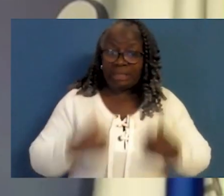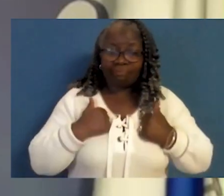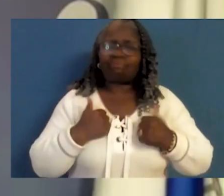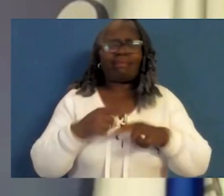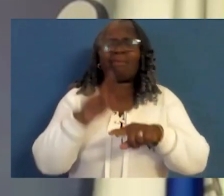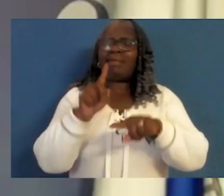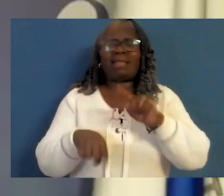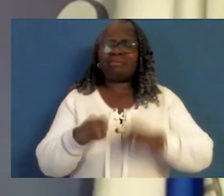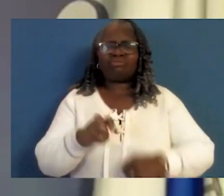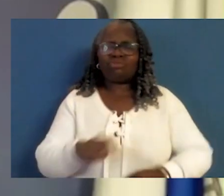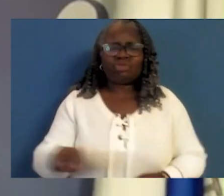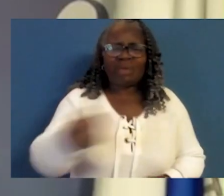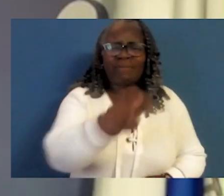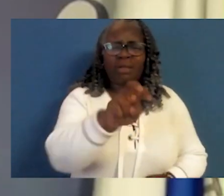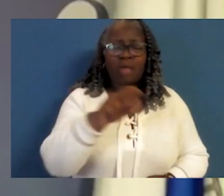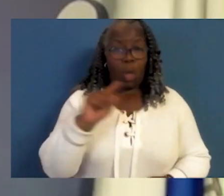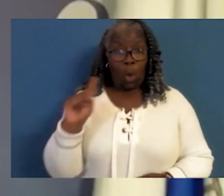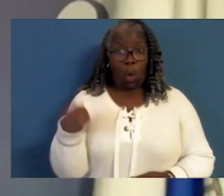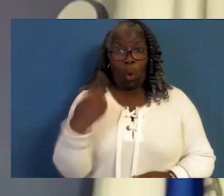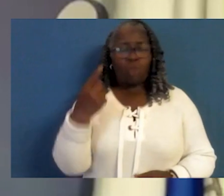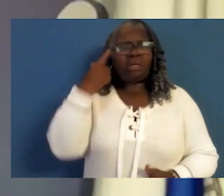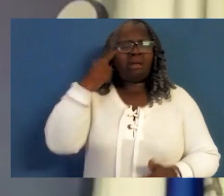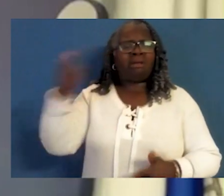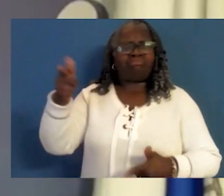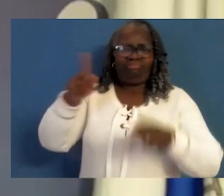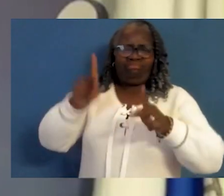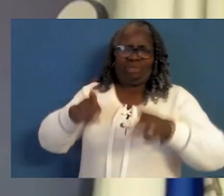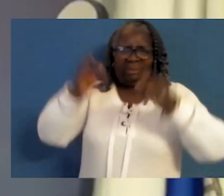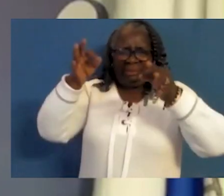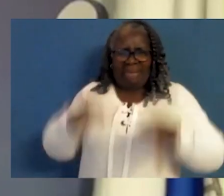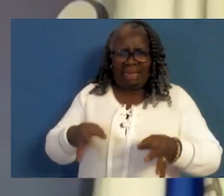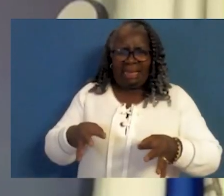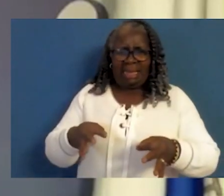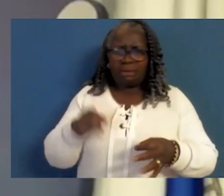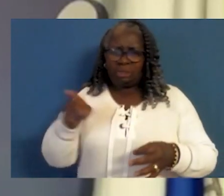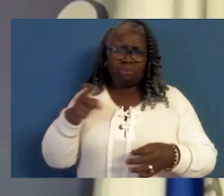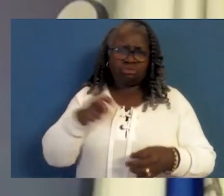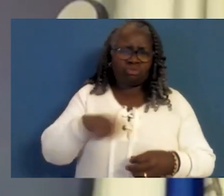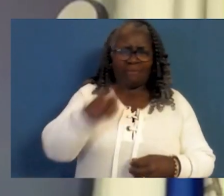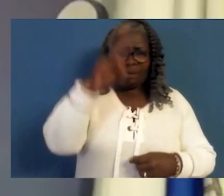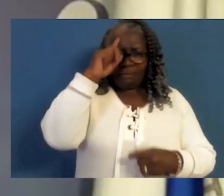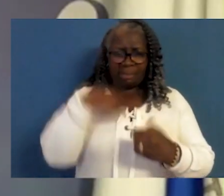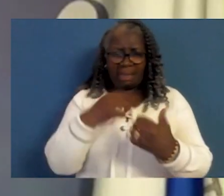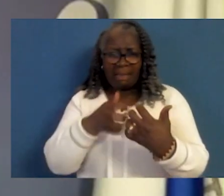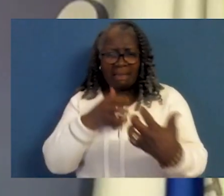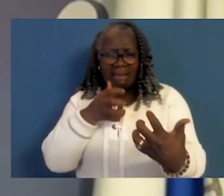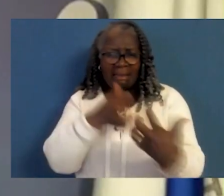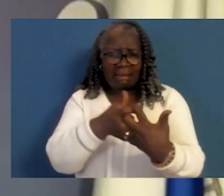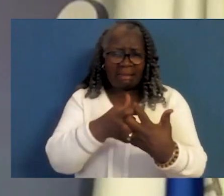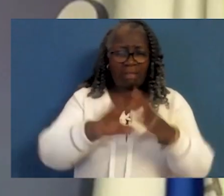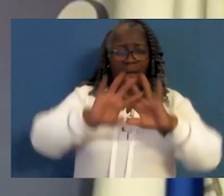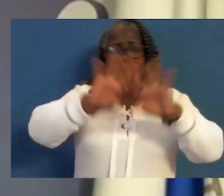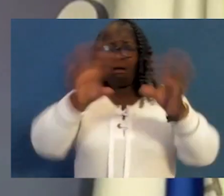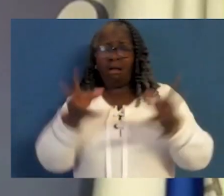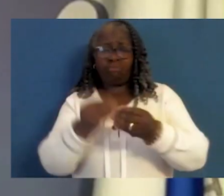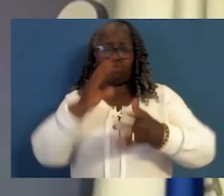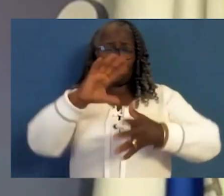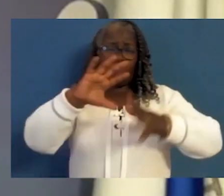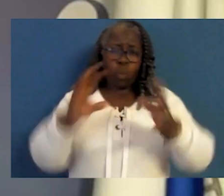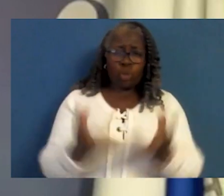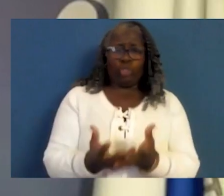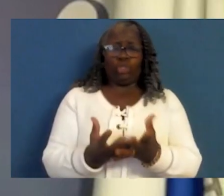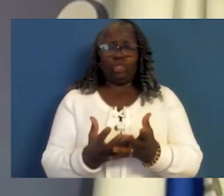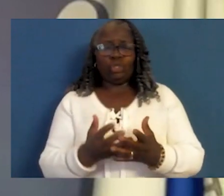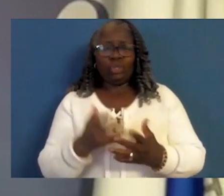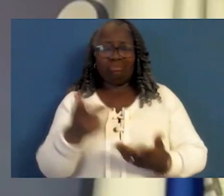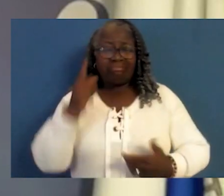travel, solely because somebody has decided it is too hard to accommodate you, then your world almost literally